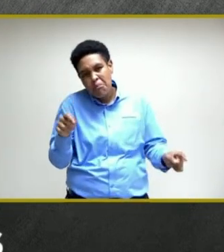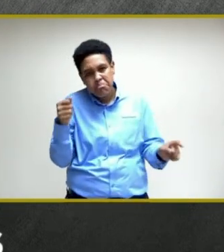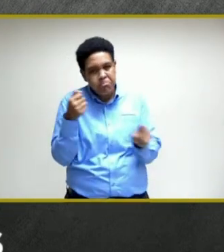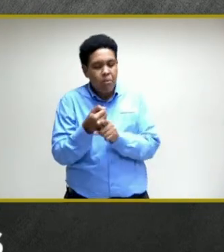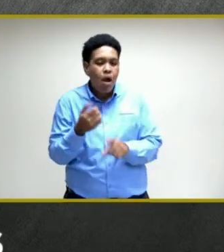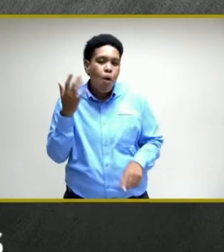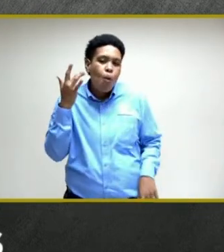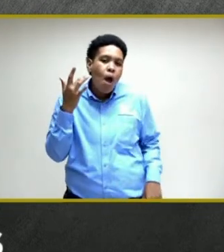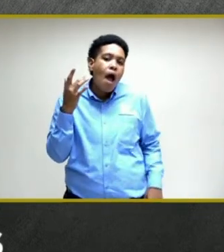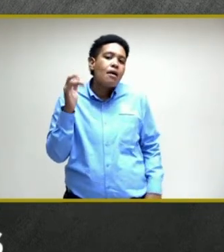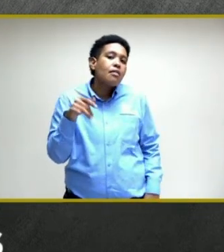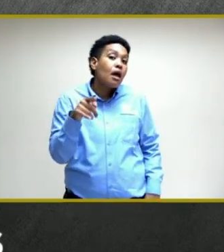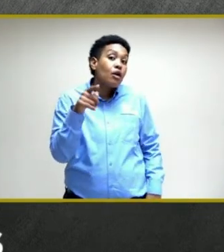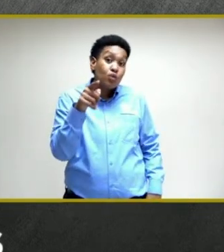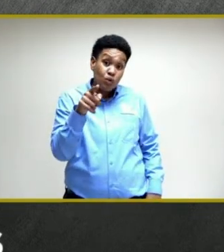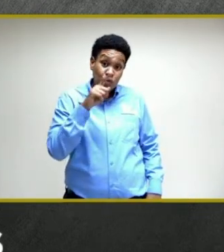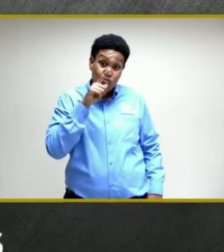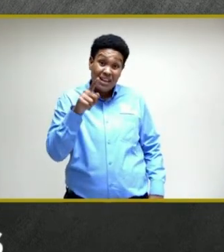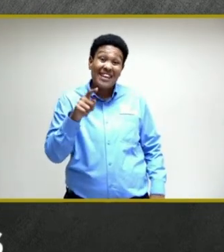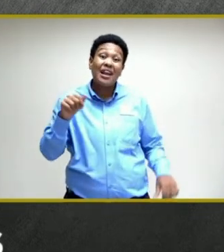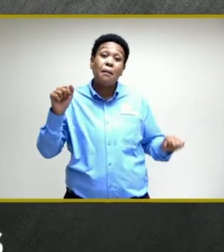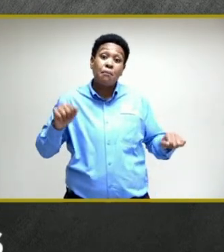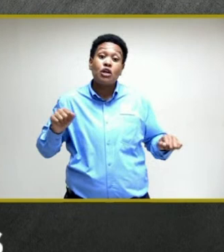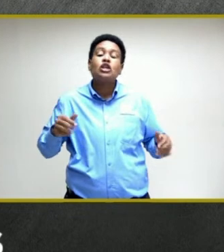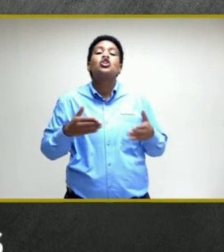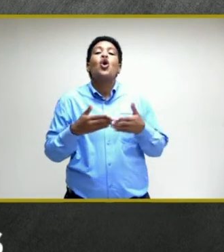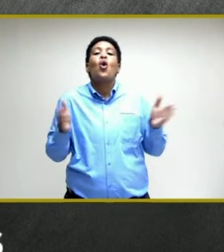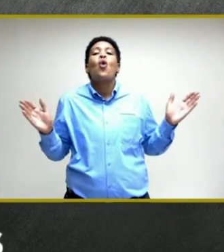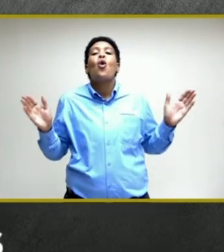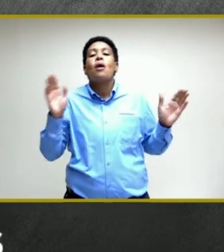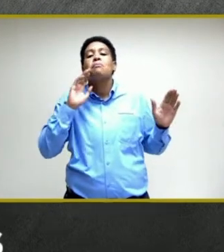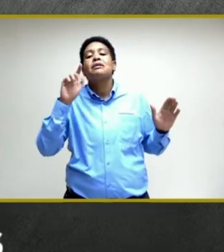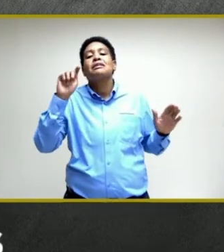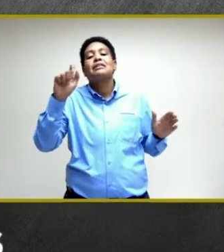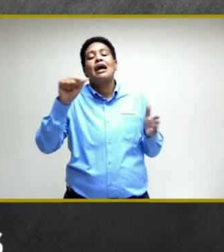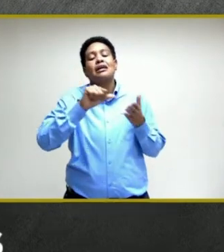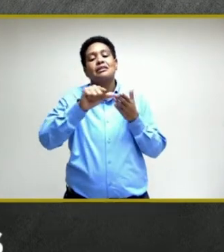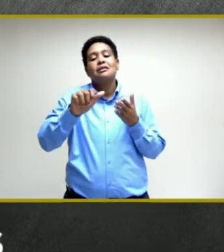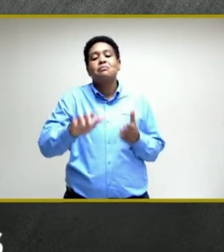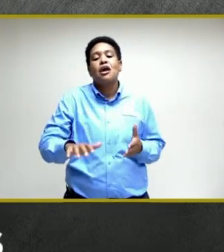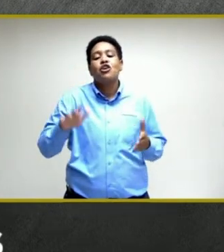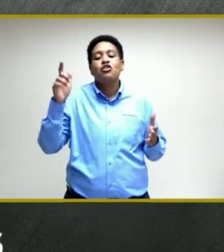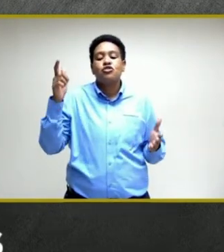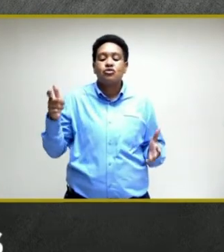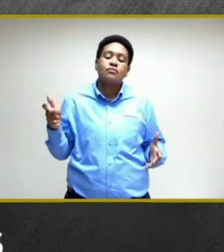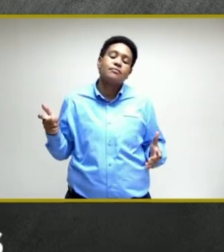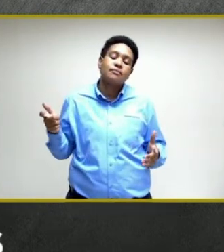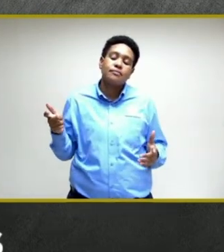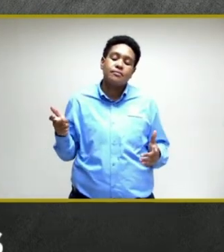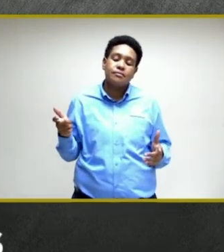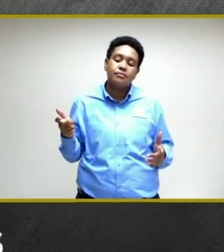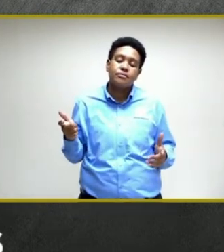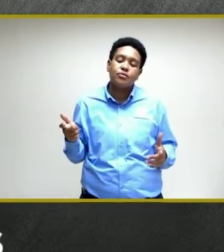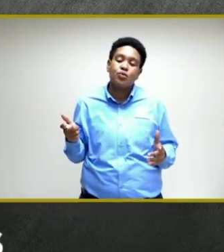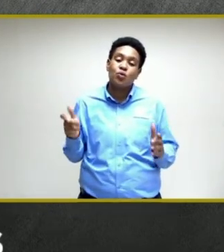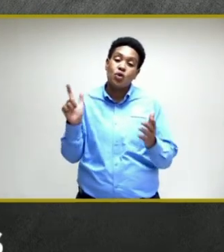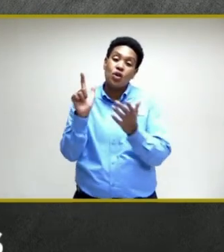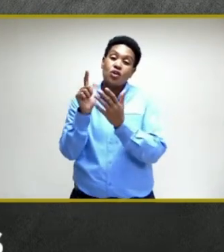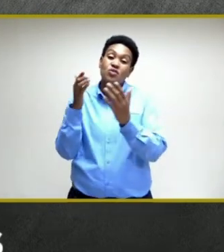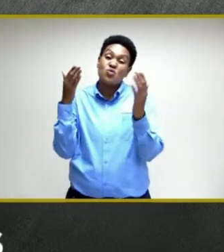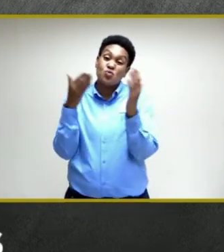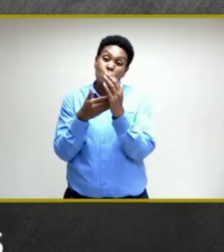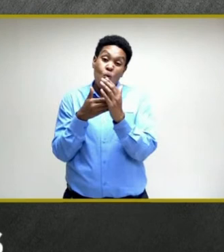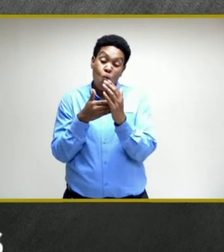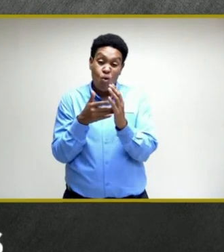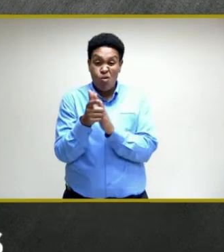that, and are you potentially opening up taxpayers to lawsuits that